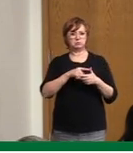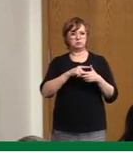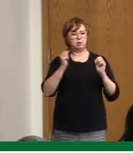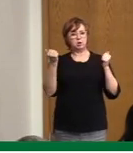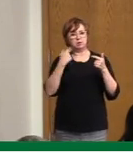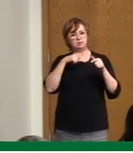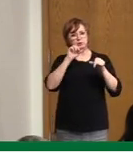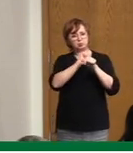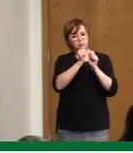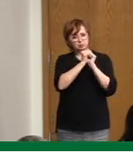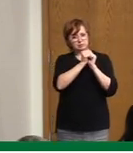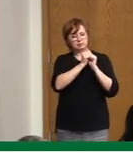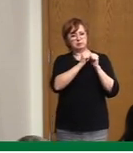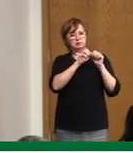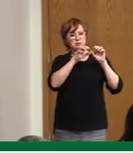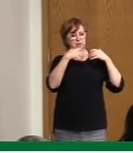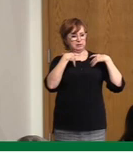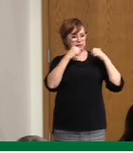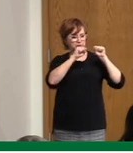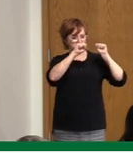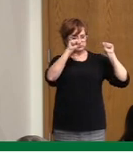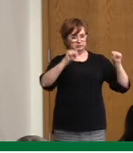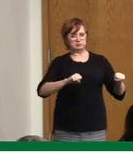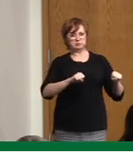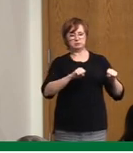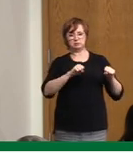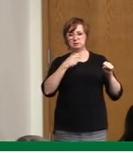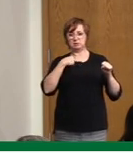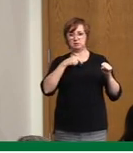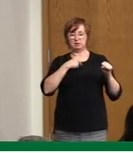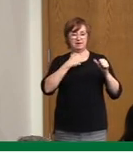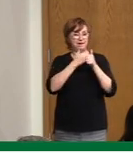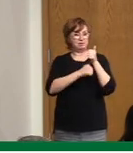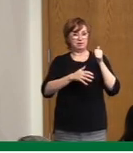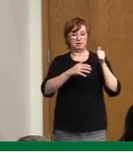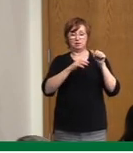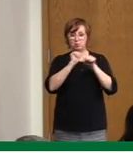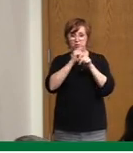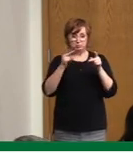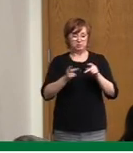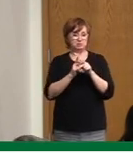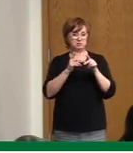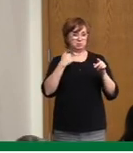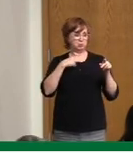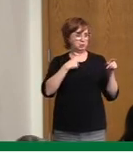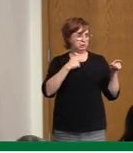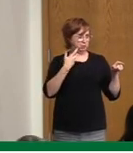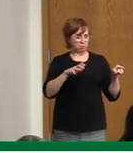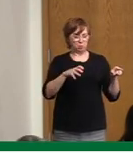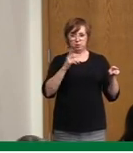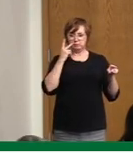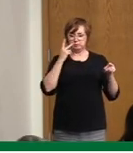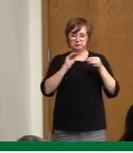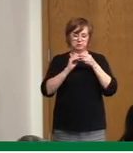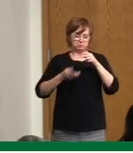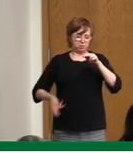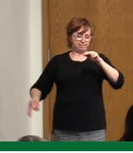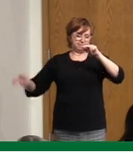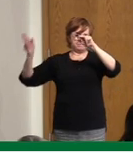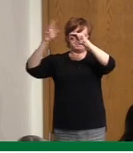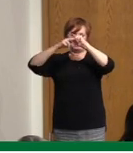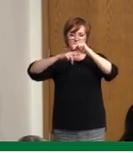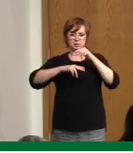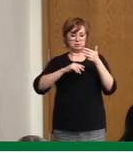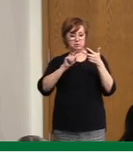reason we've been working so hard is that none of us wants to see the worst case or even the pessimistic